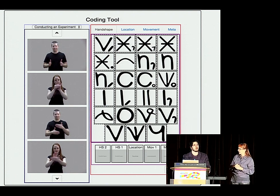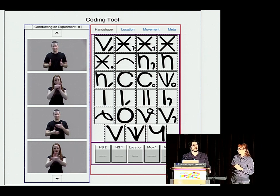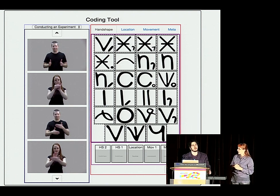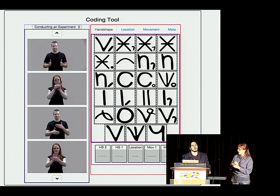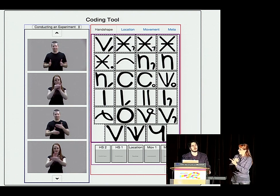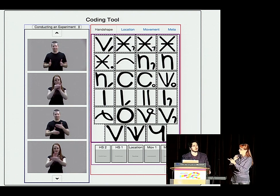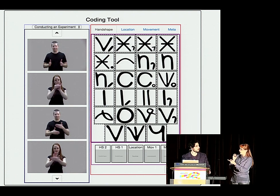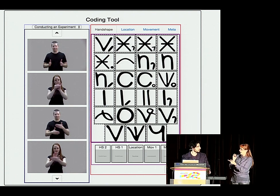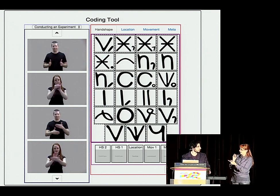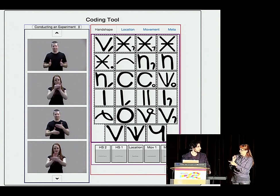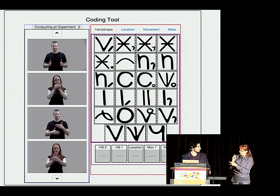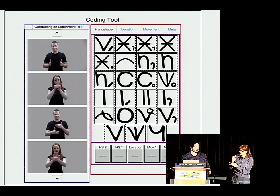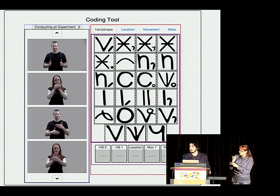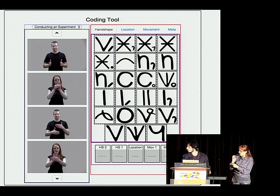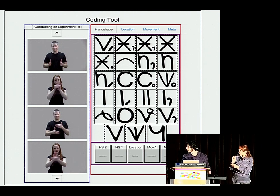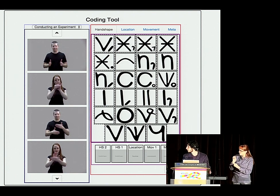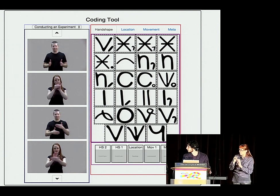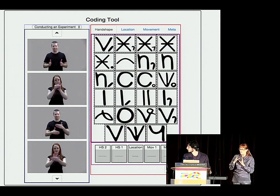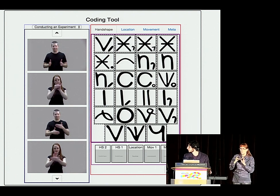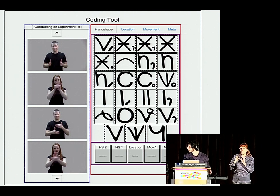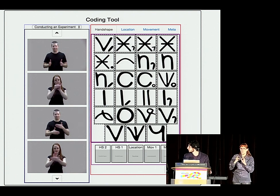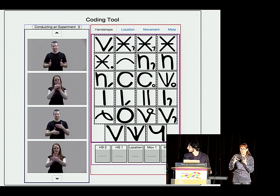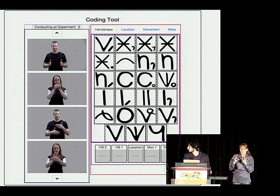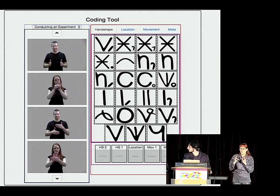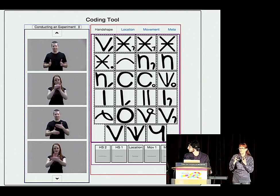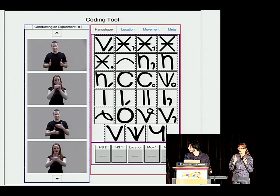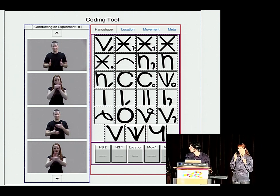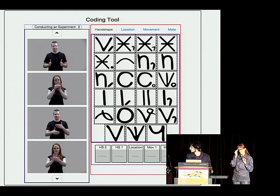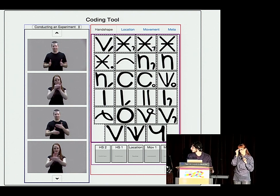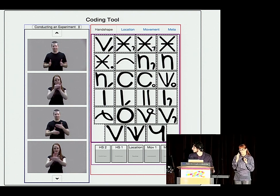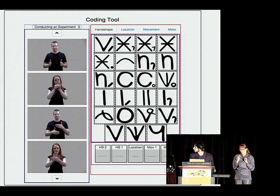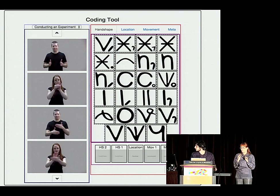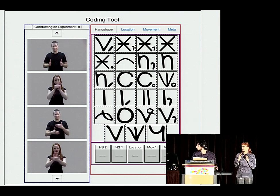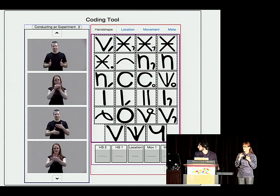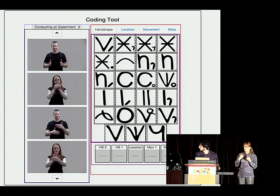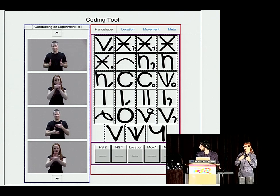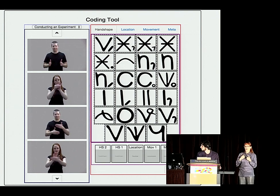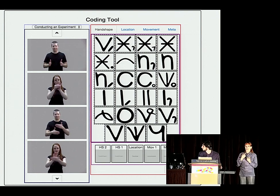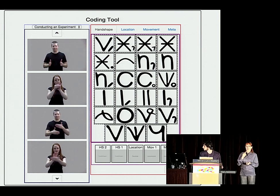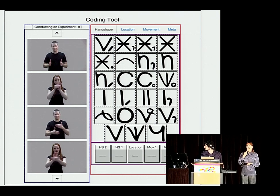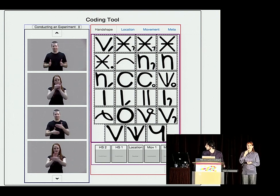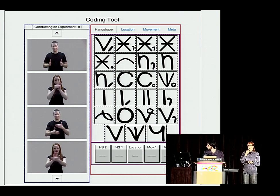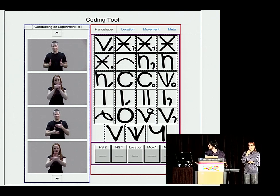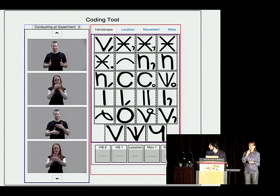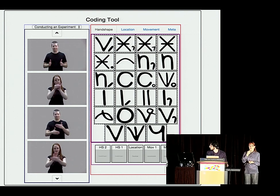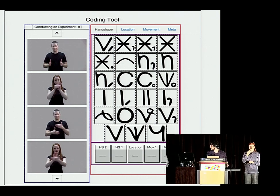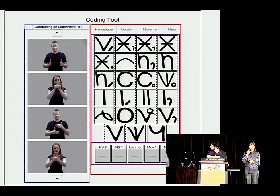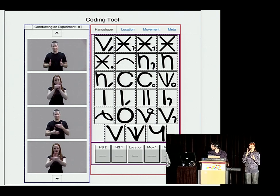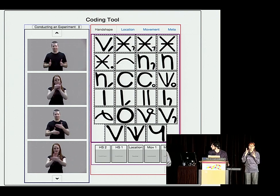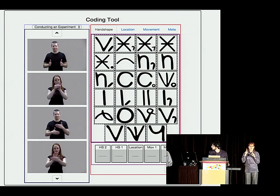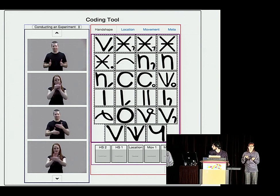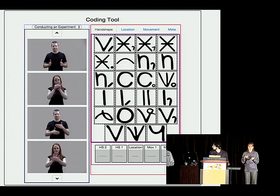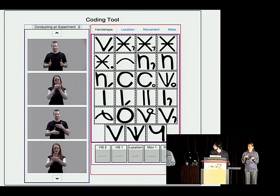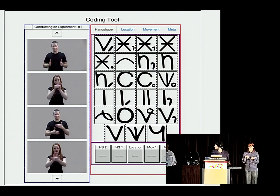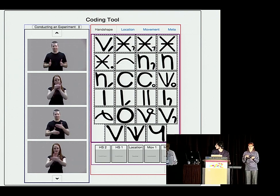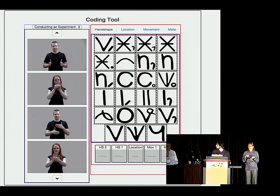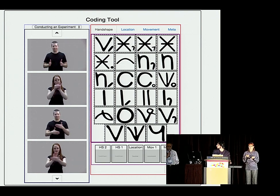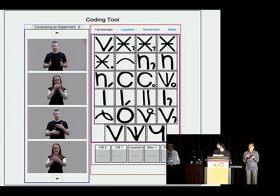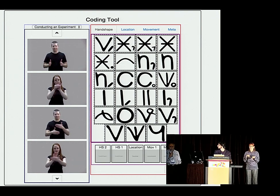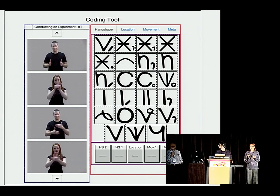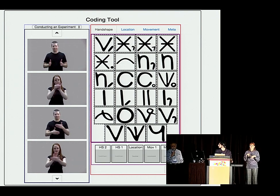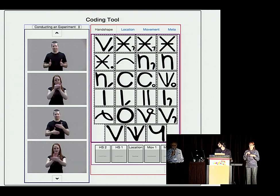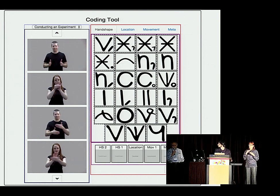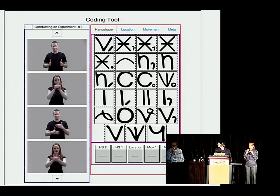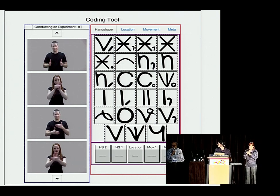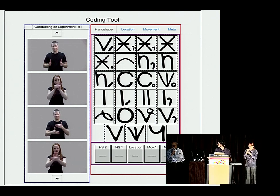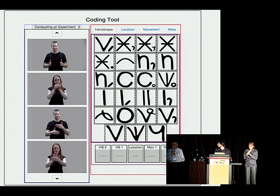I don't speak or understand ASL. I come from a mathematics and